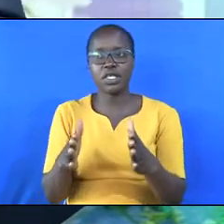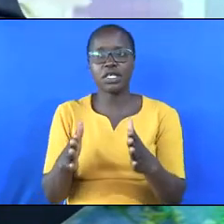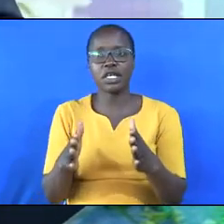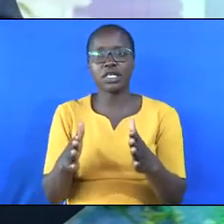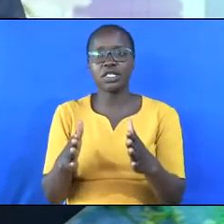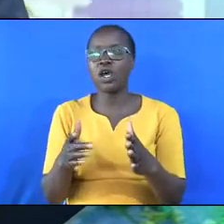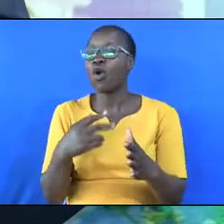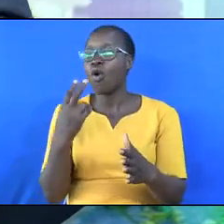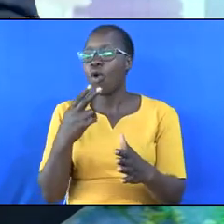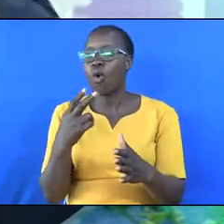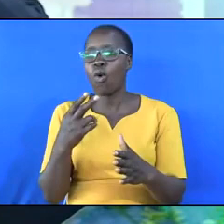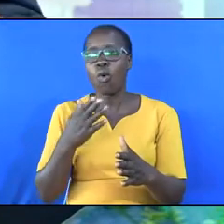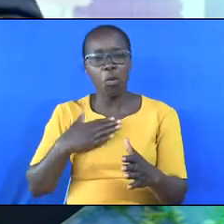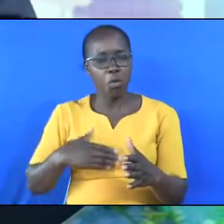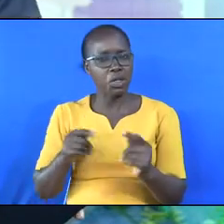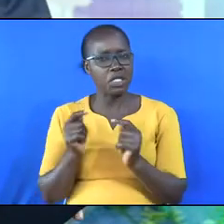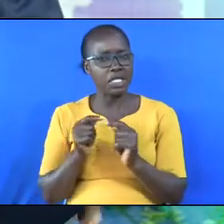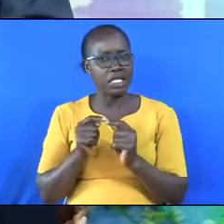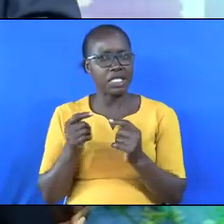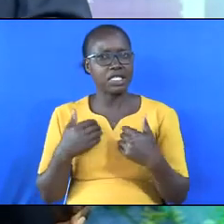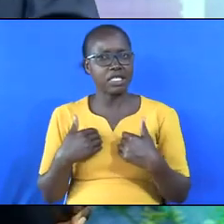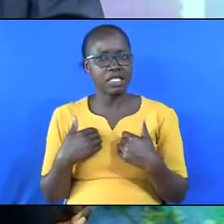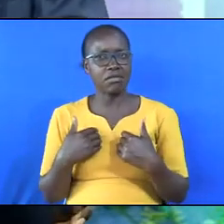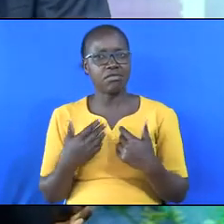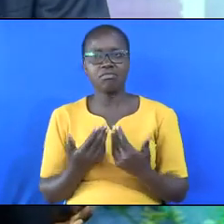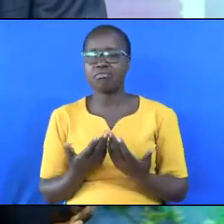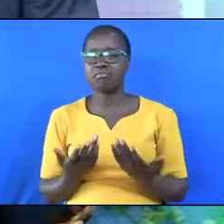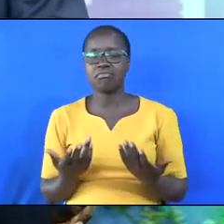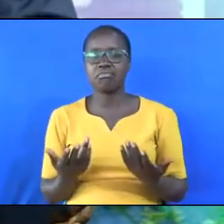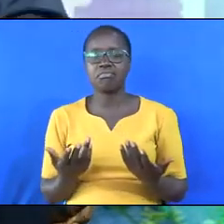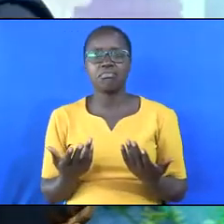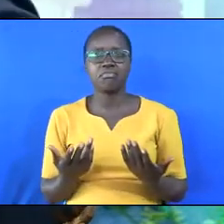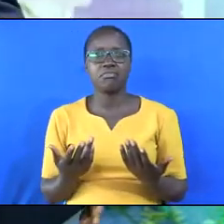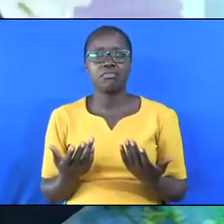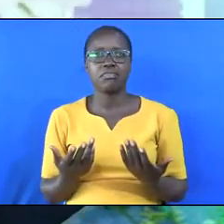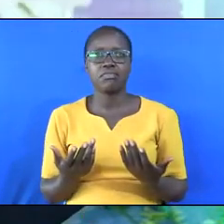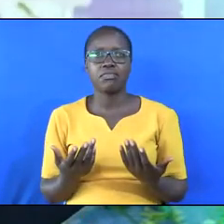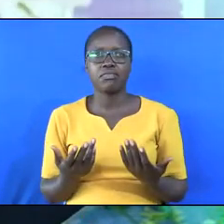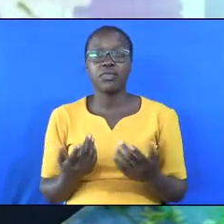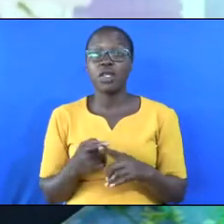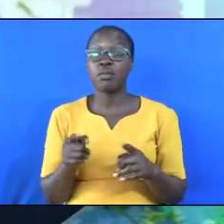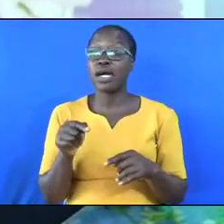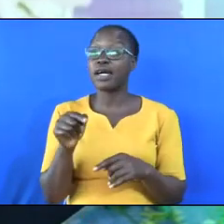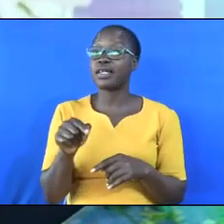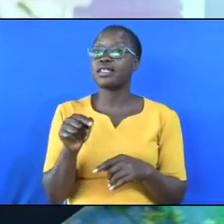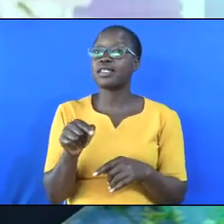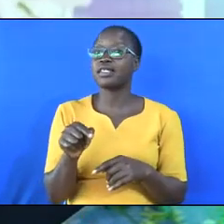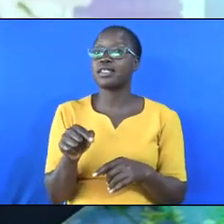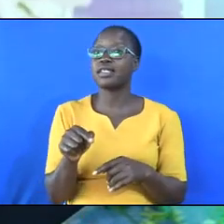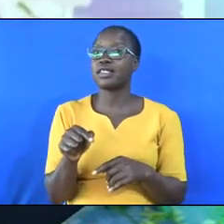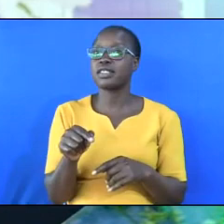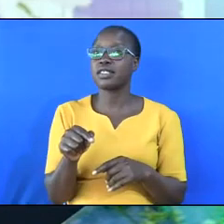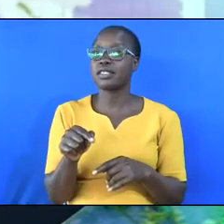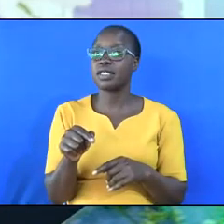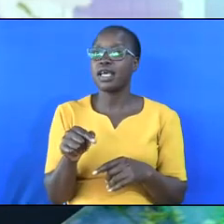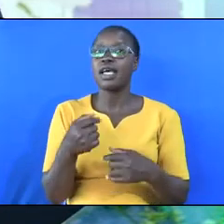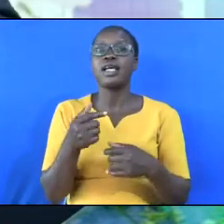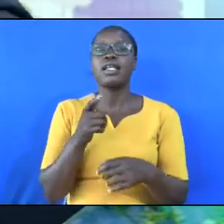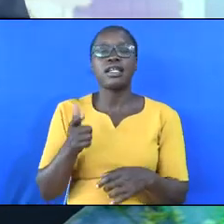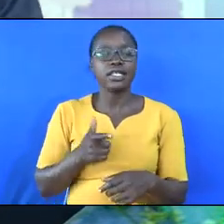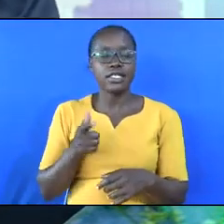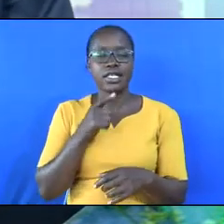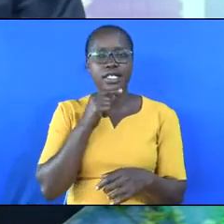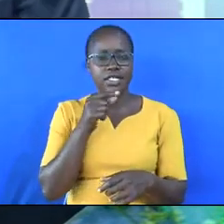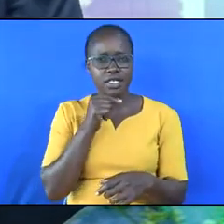illness to a lesser or a greater degree. But this is a paradox, ladies and gentlemen.